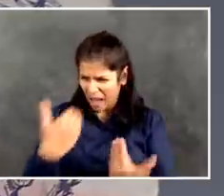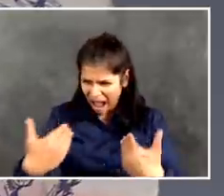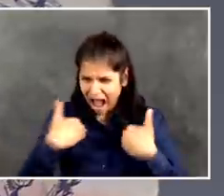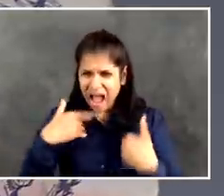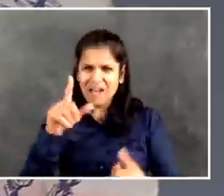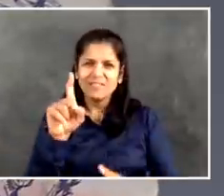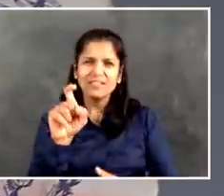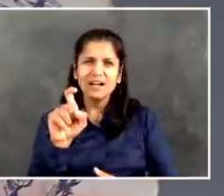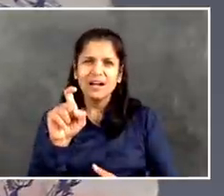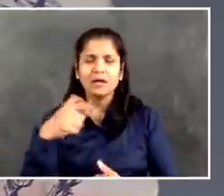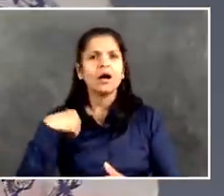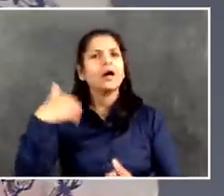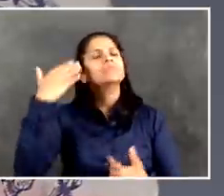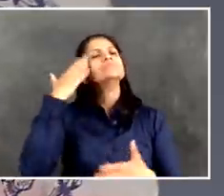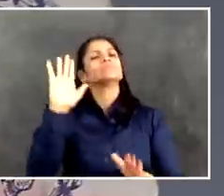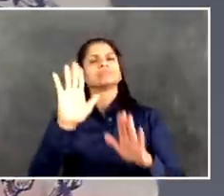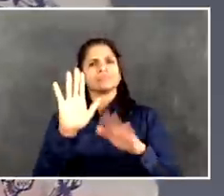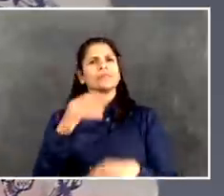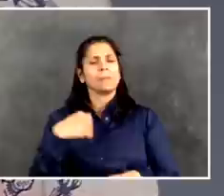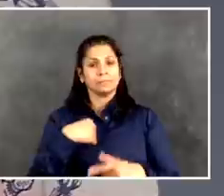considering a stricter lockdown?